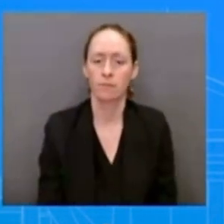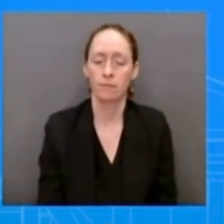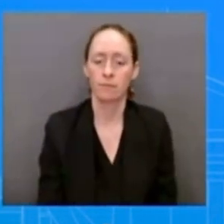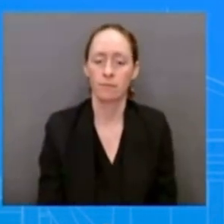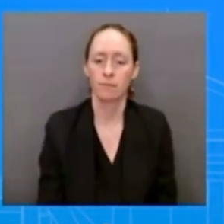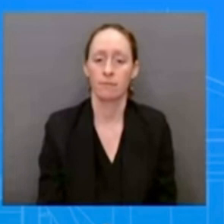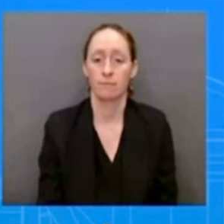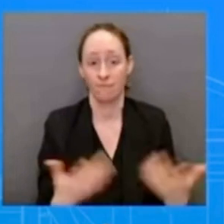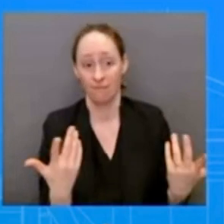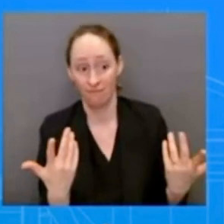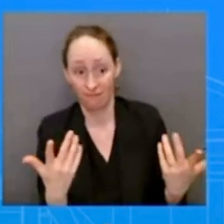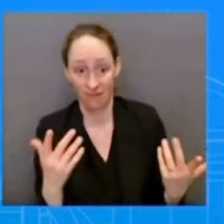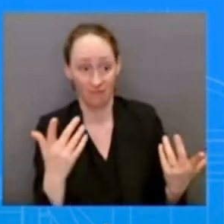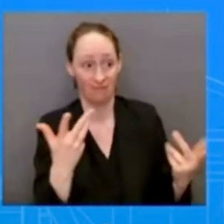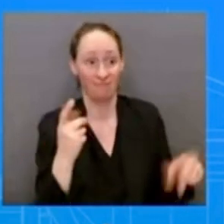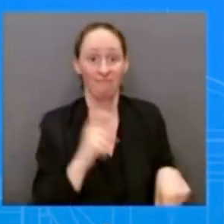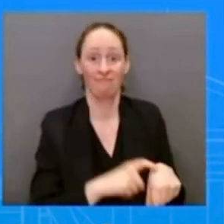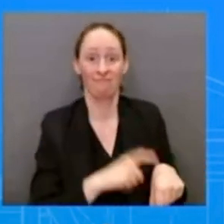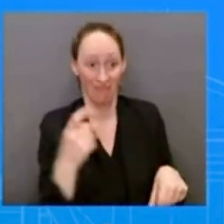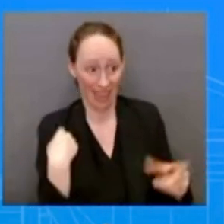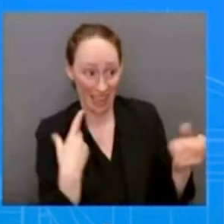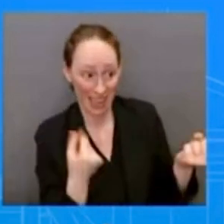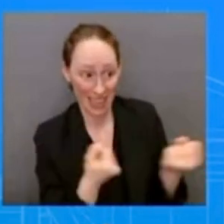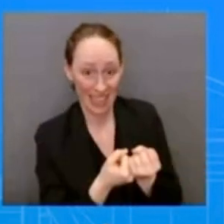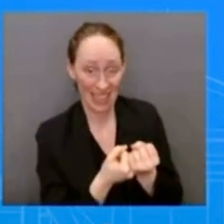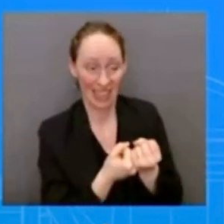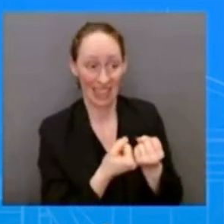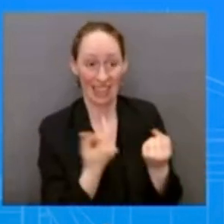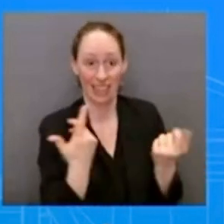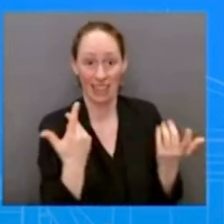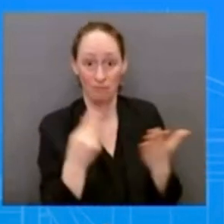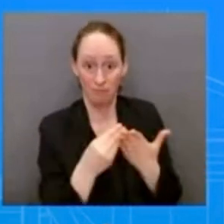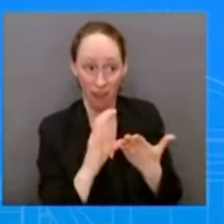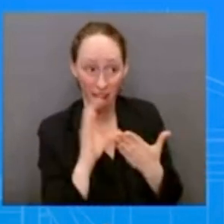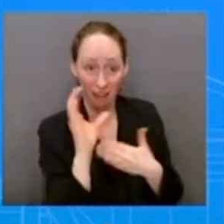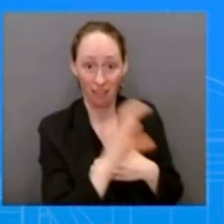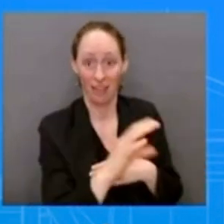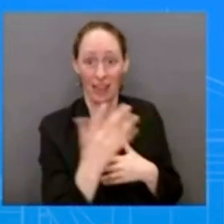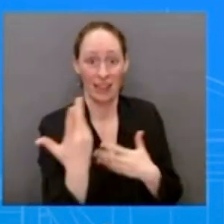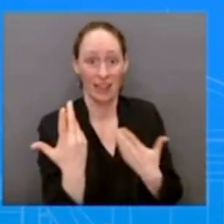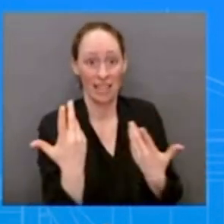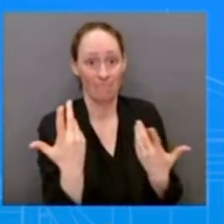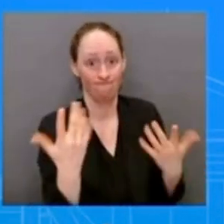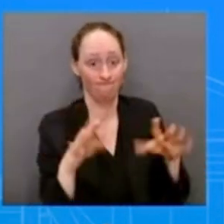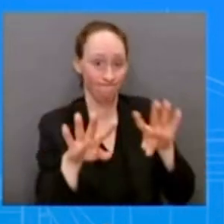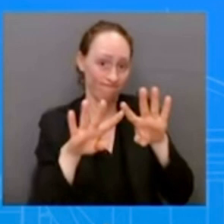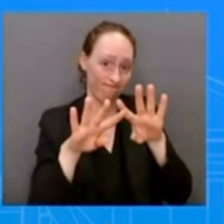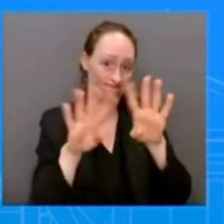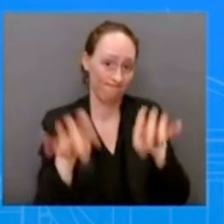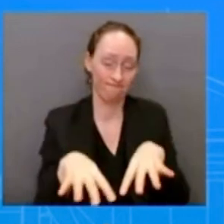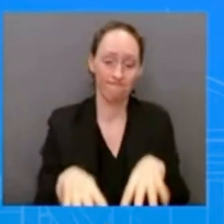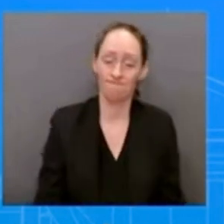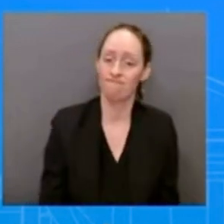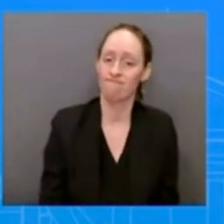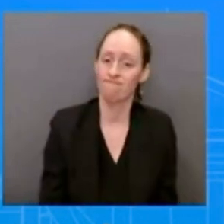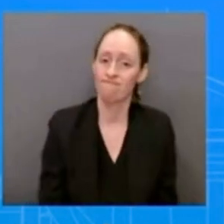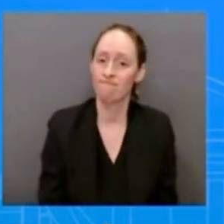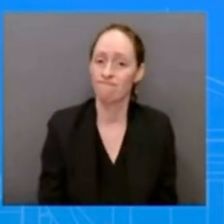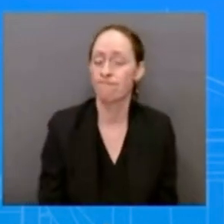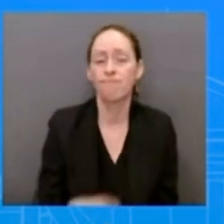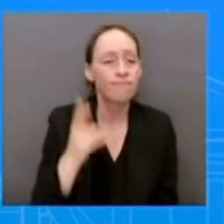take a look no decisions we're watching this very very closely and hopefully we it won't pass and we won't have to do anything